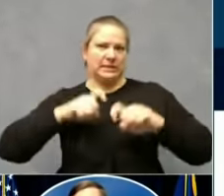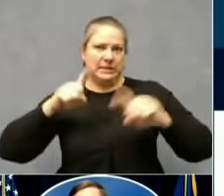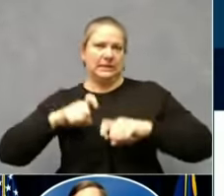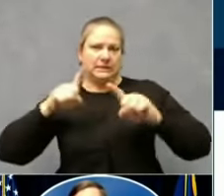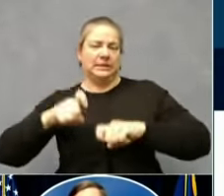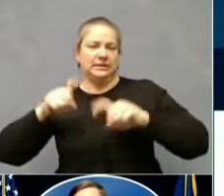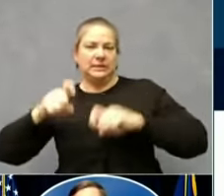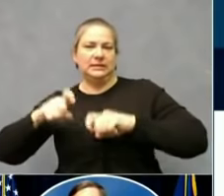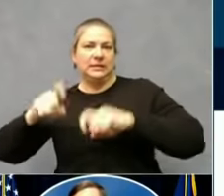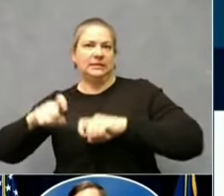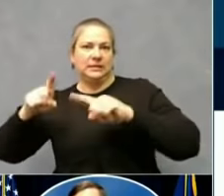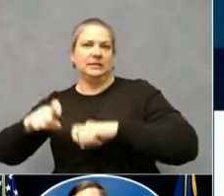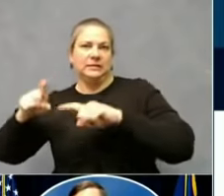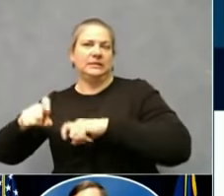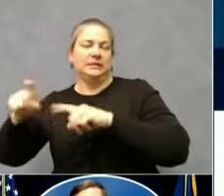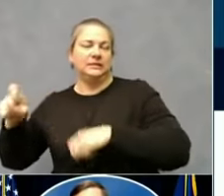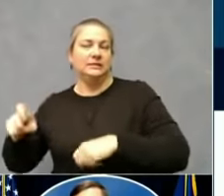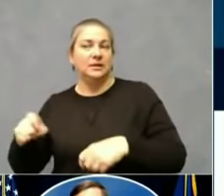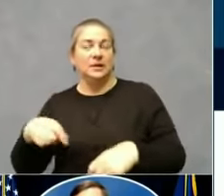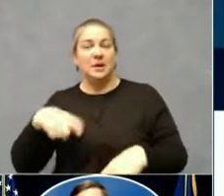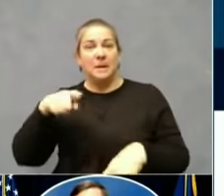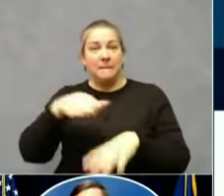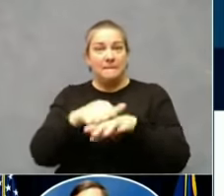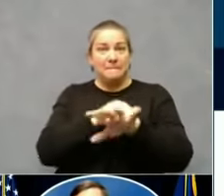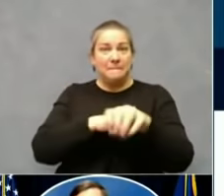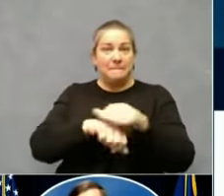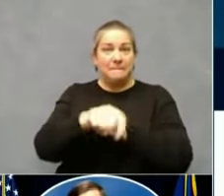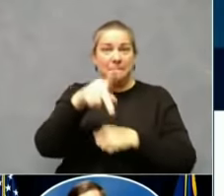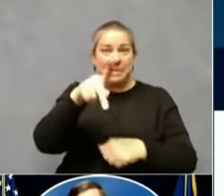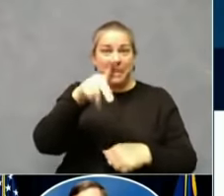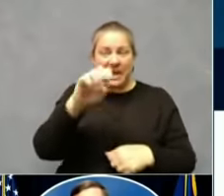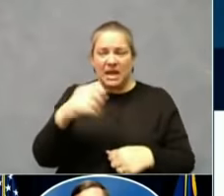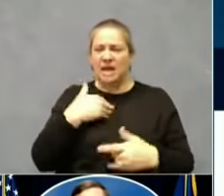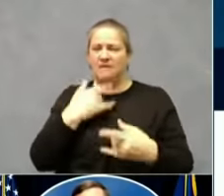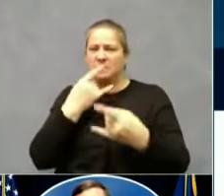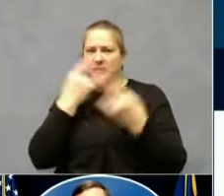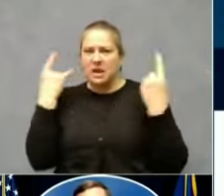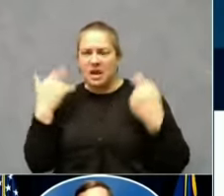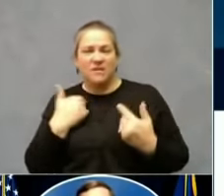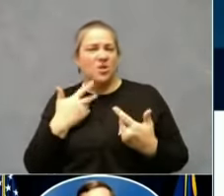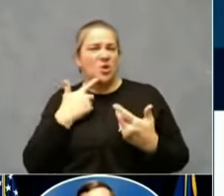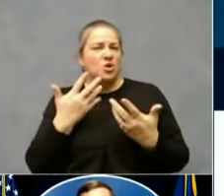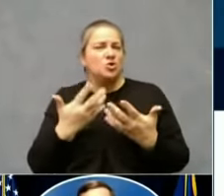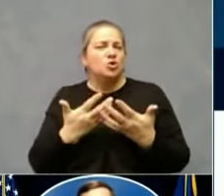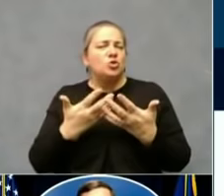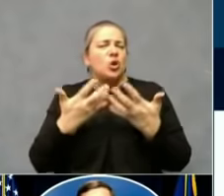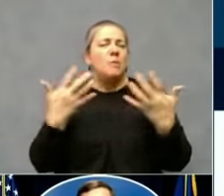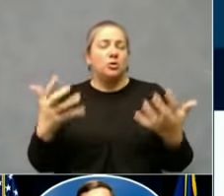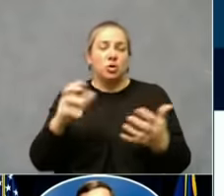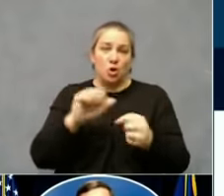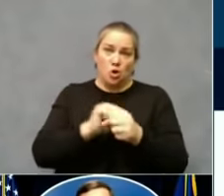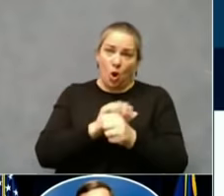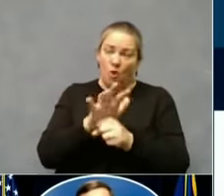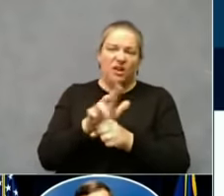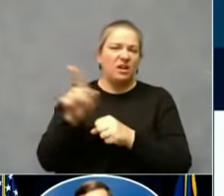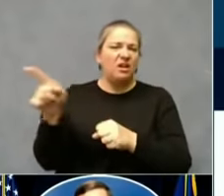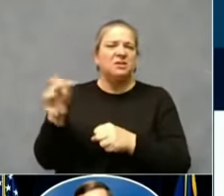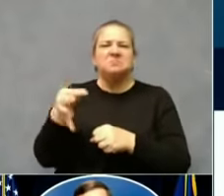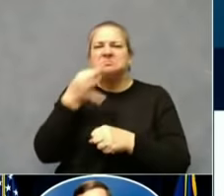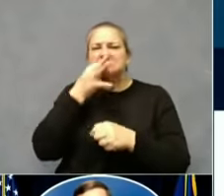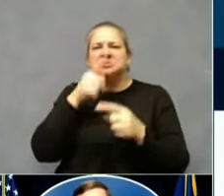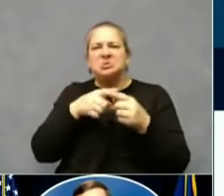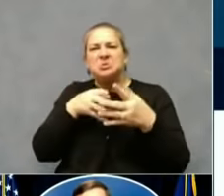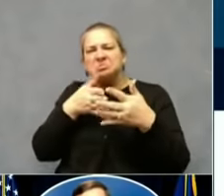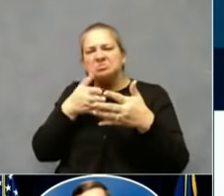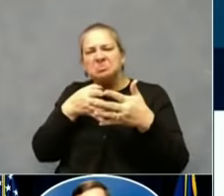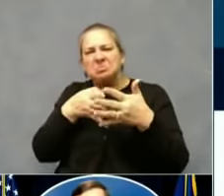There is so much coronavirus, it still makes it through. And think about it, as opposed to other places, people are going to wear